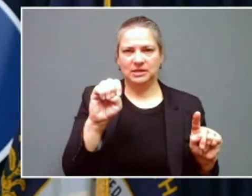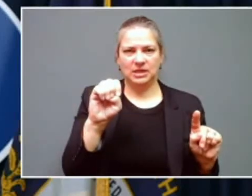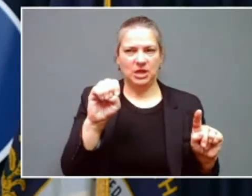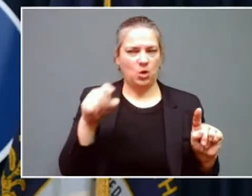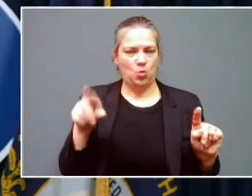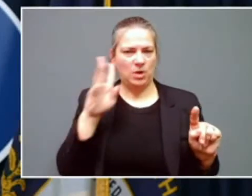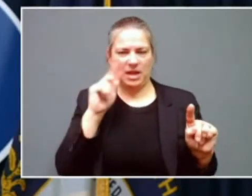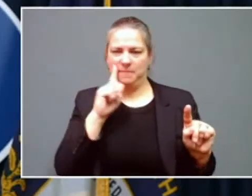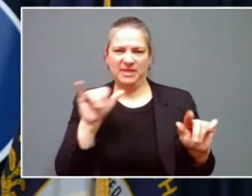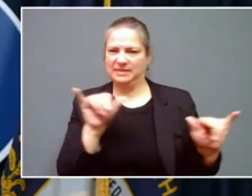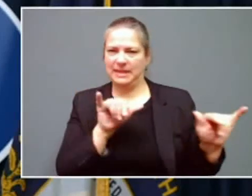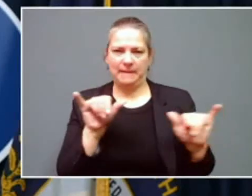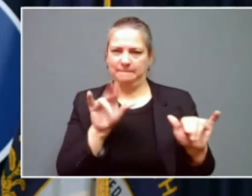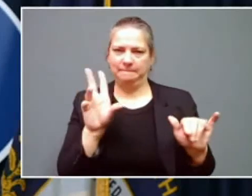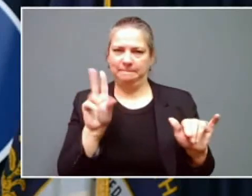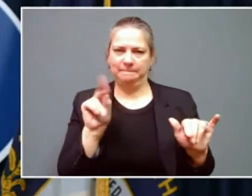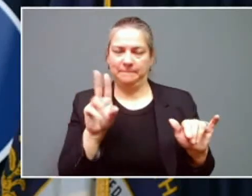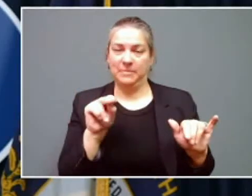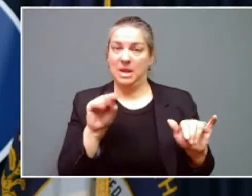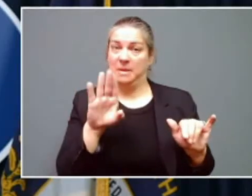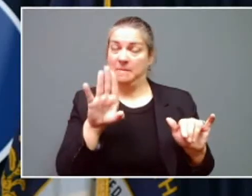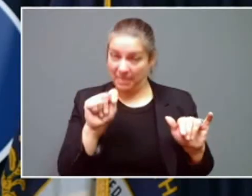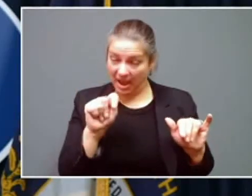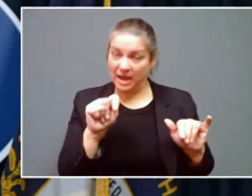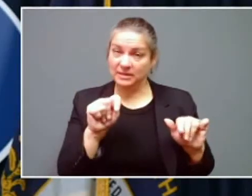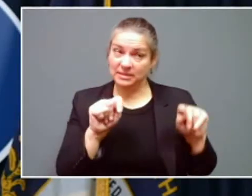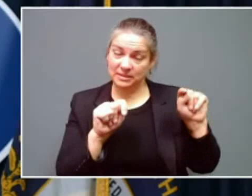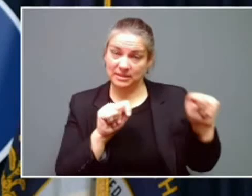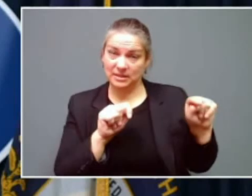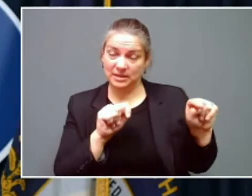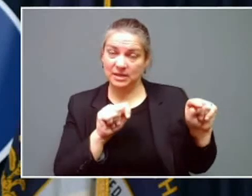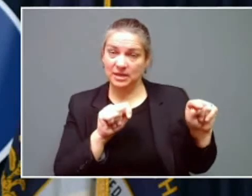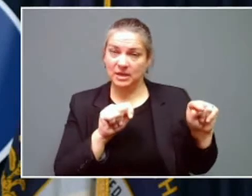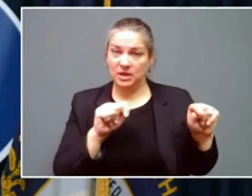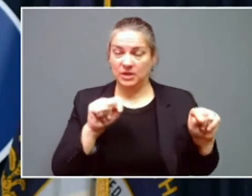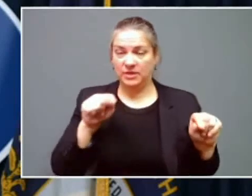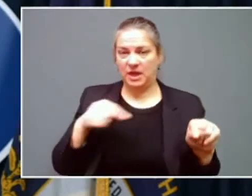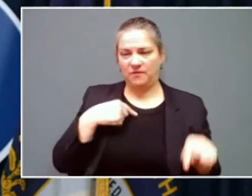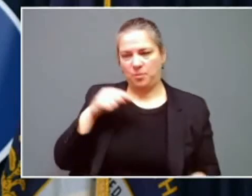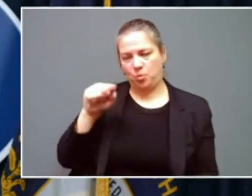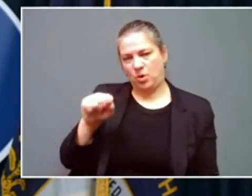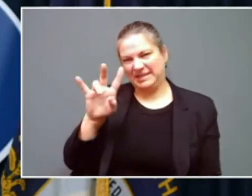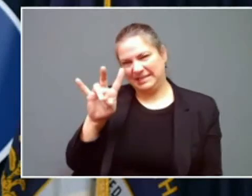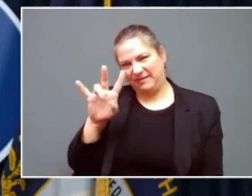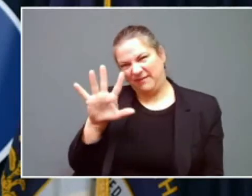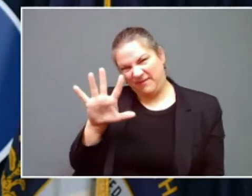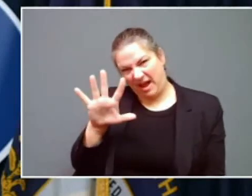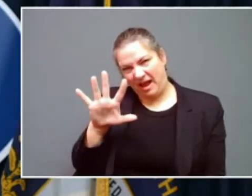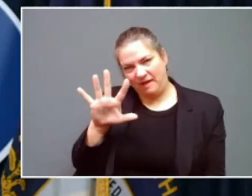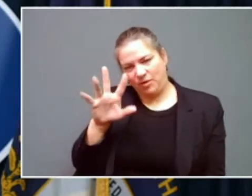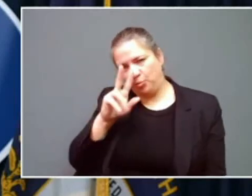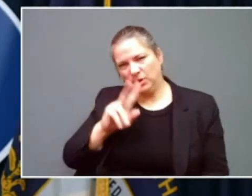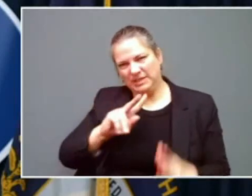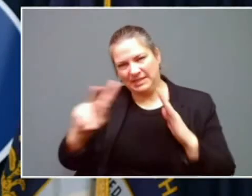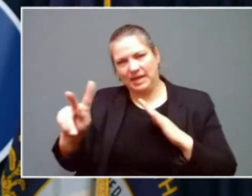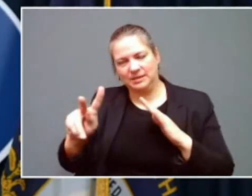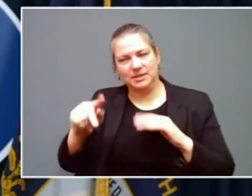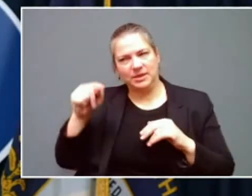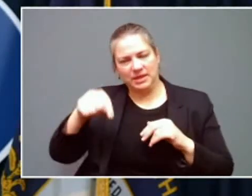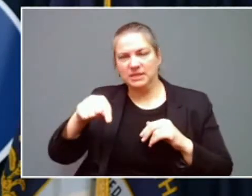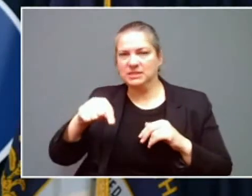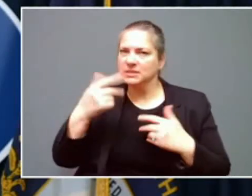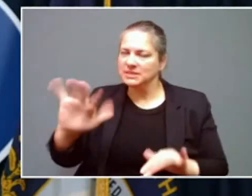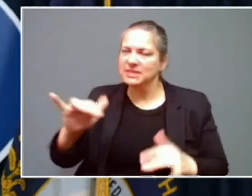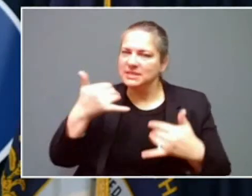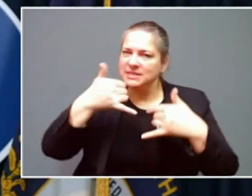However, the highest accumulation predicted is 0.75 inches. So you can do the math. This will be an extremely serious